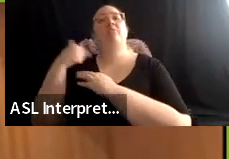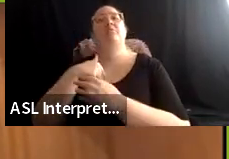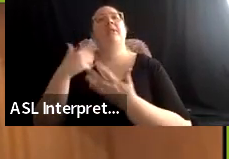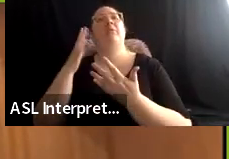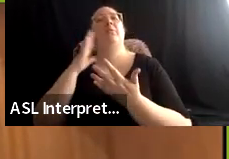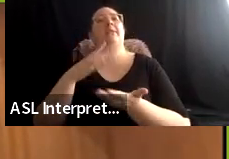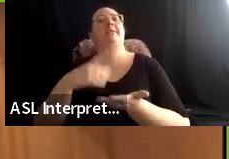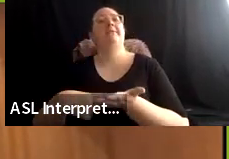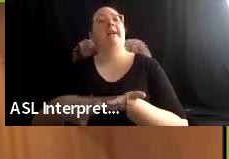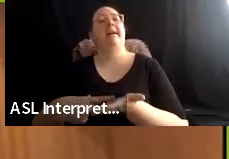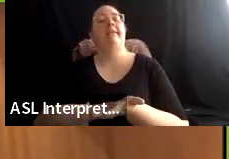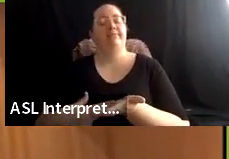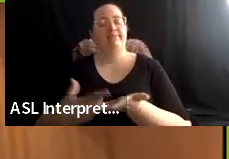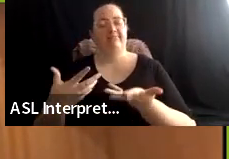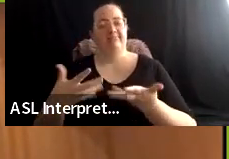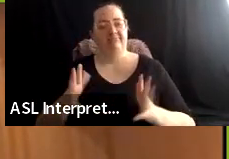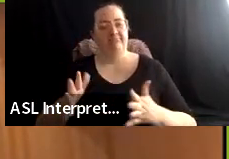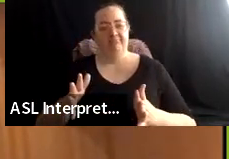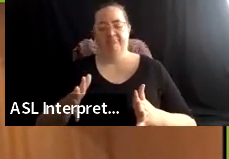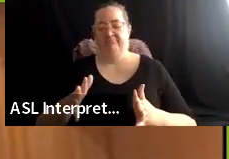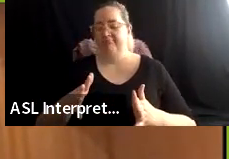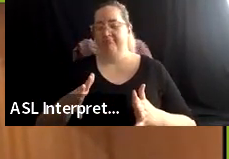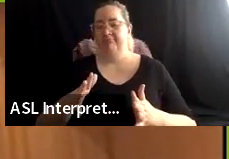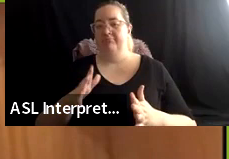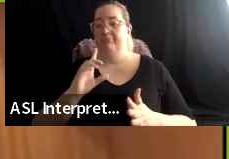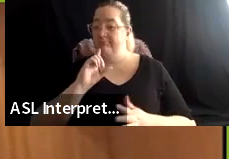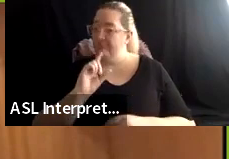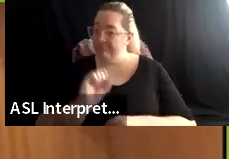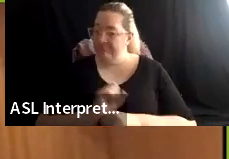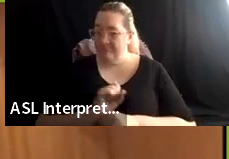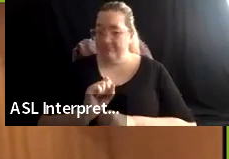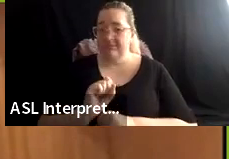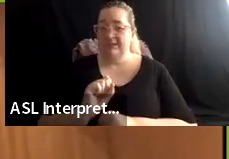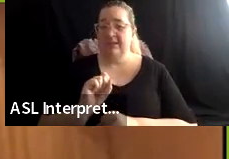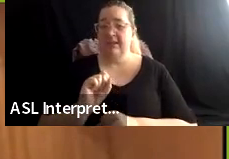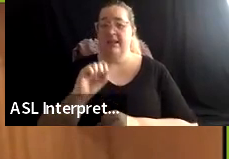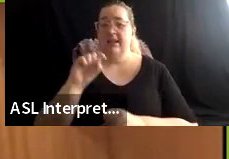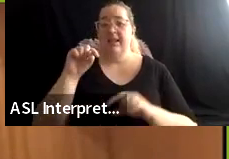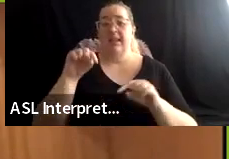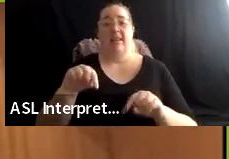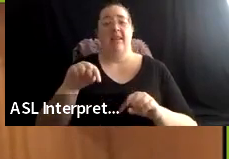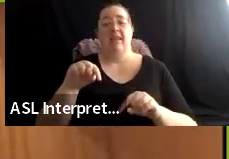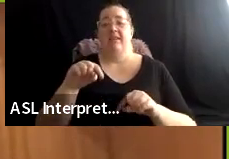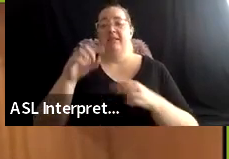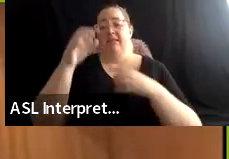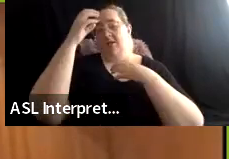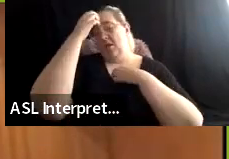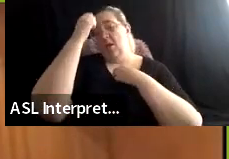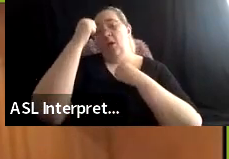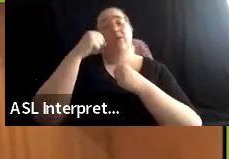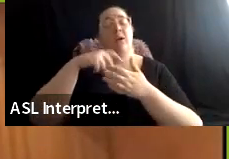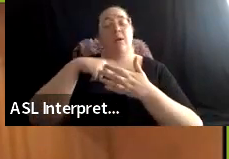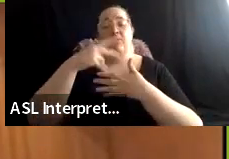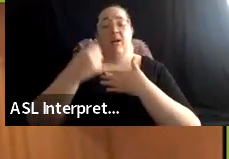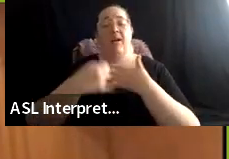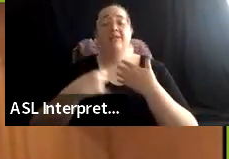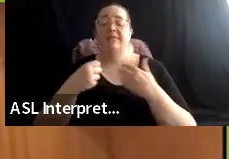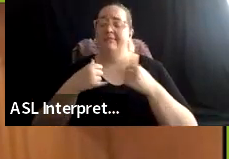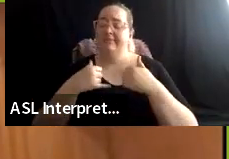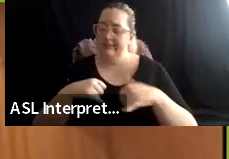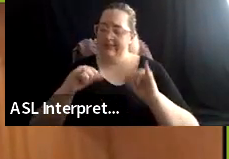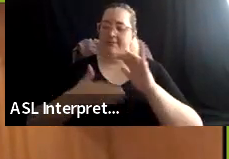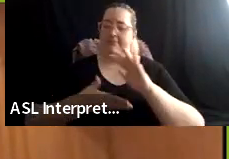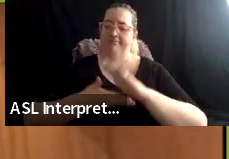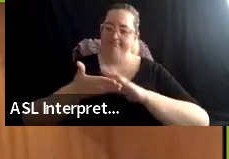the fact that the settler colonial project is ongoing, is active, uh, as a